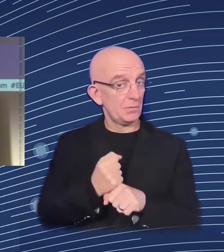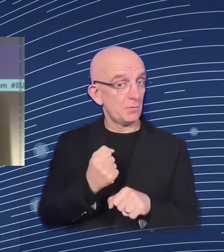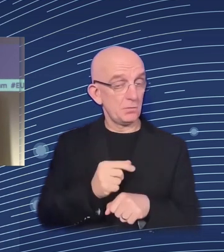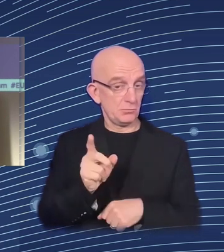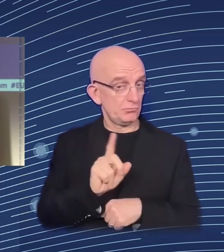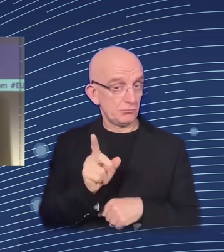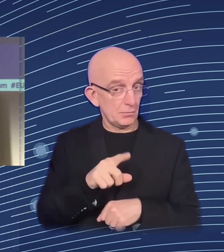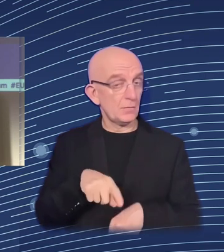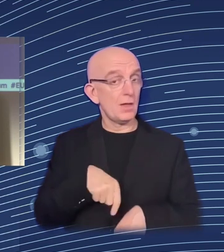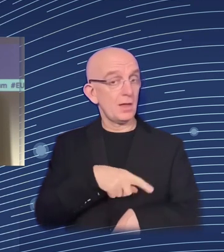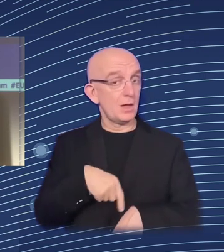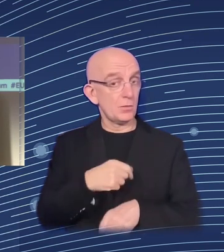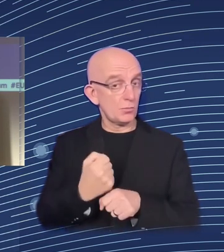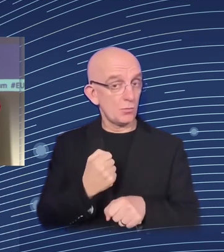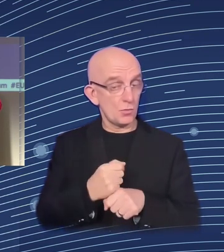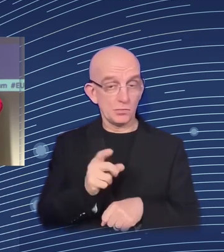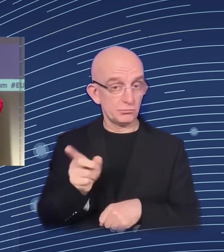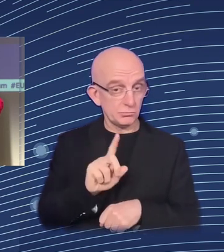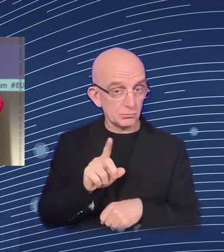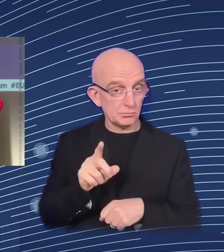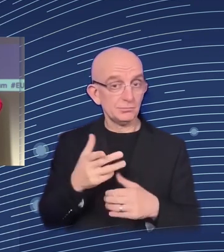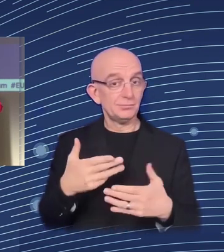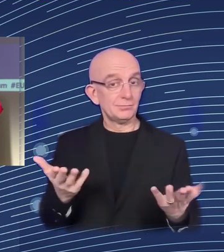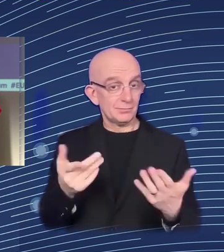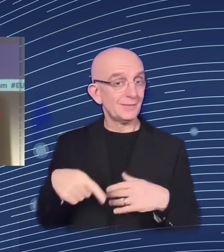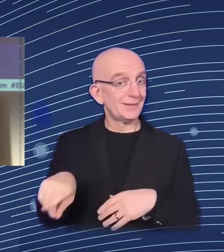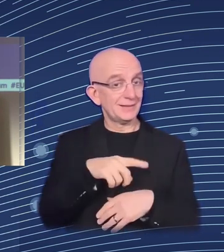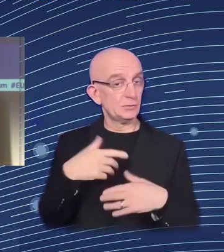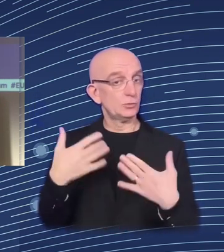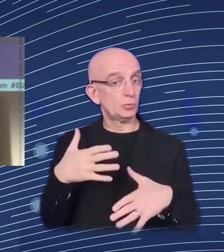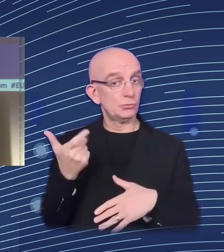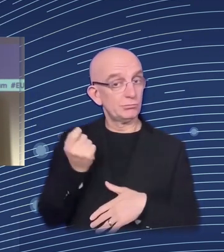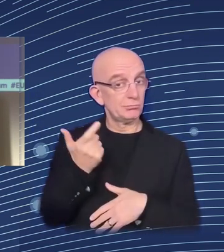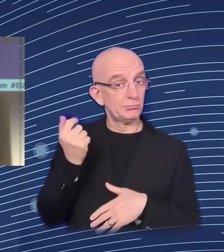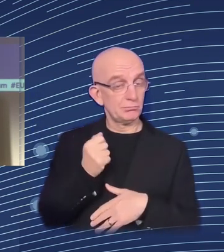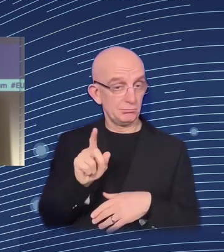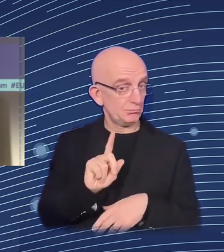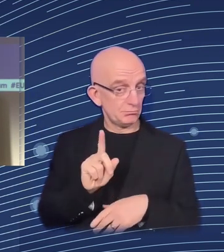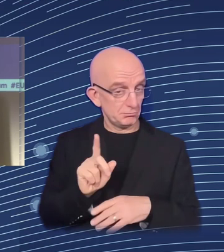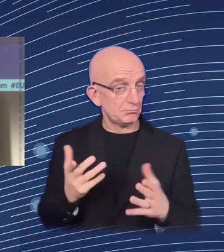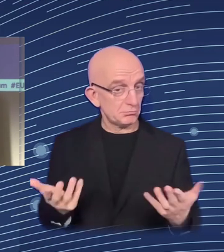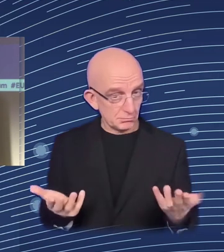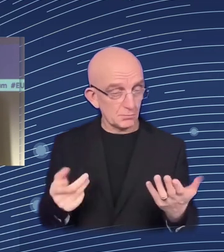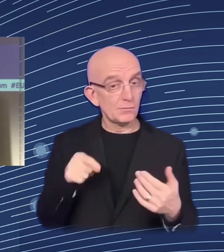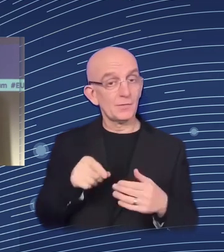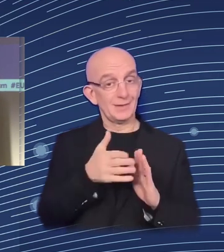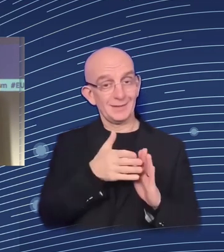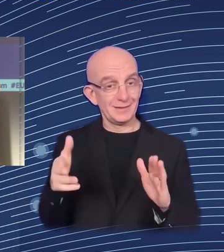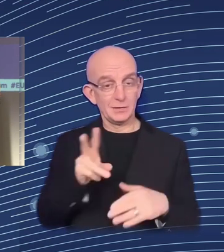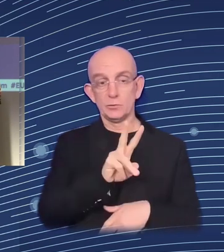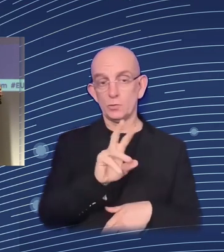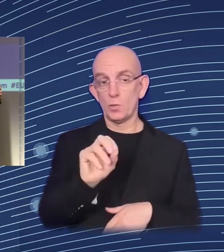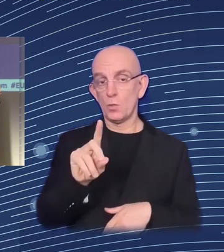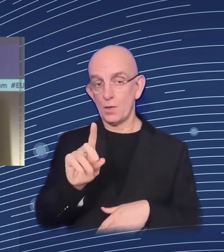as a surprise. Also, what we found that, for instance, the endowment of digital skills only have a